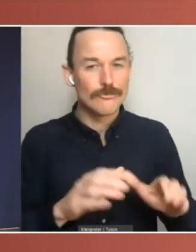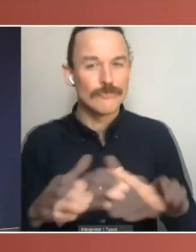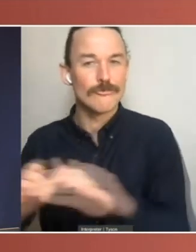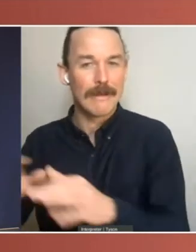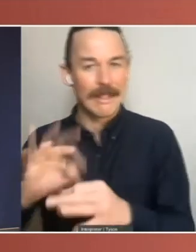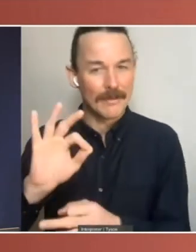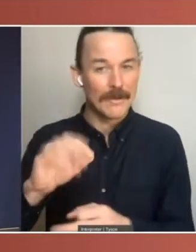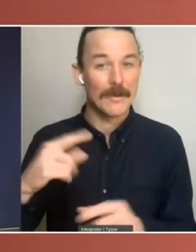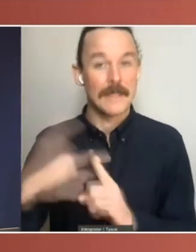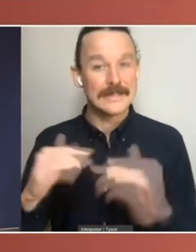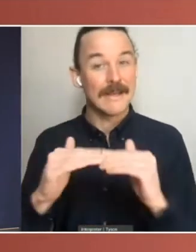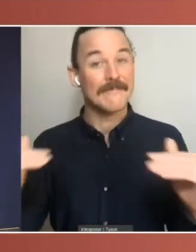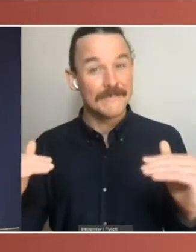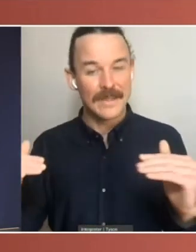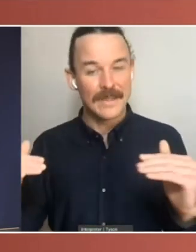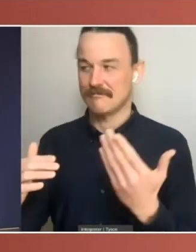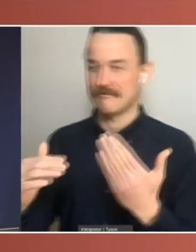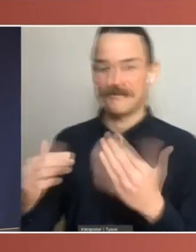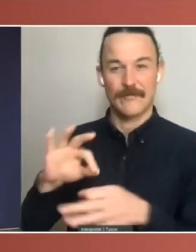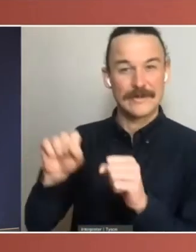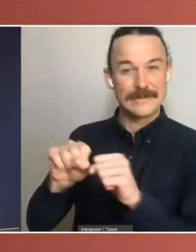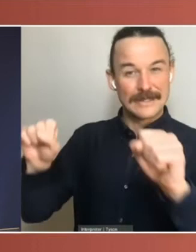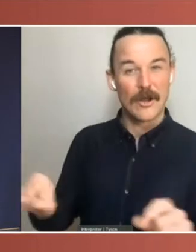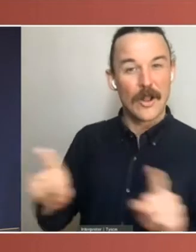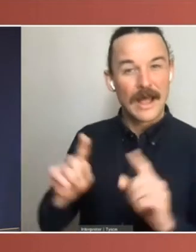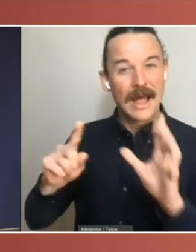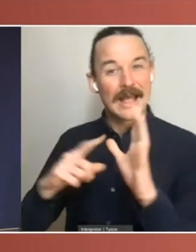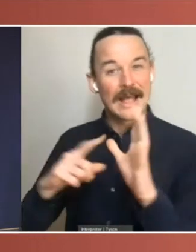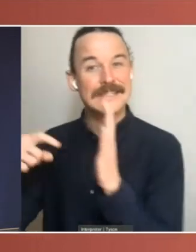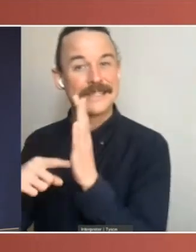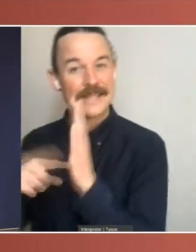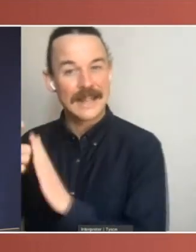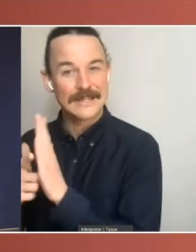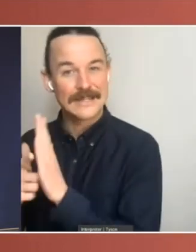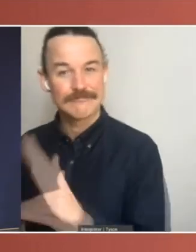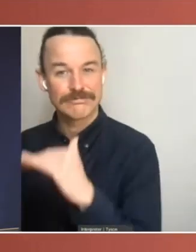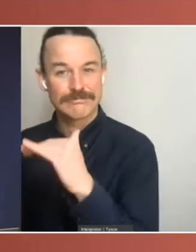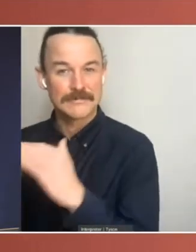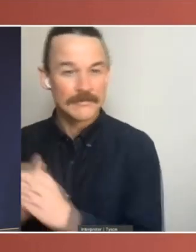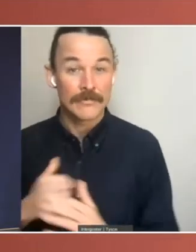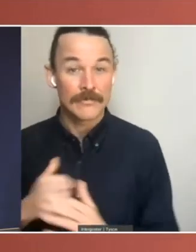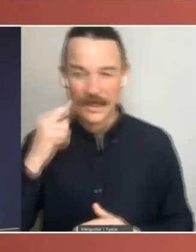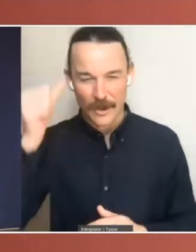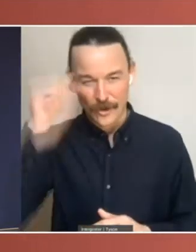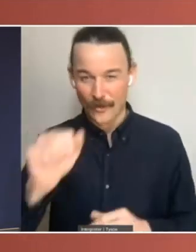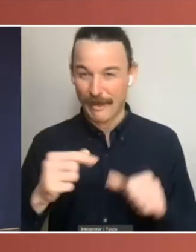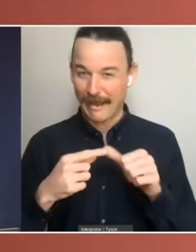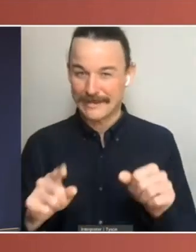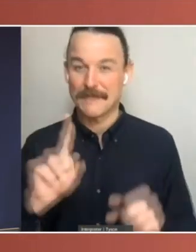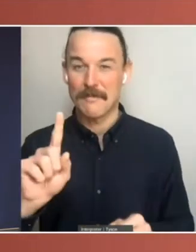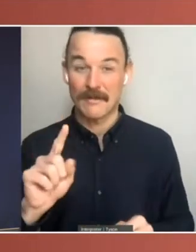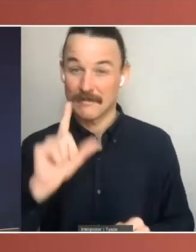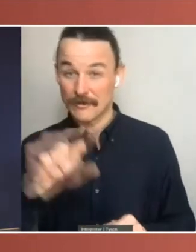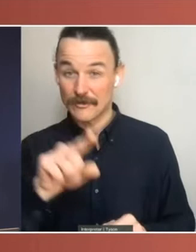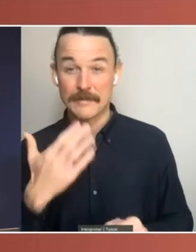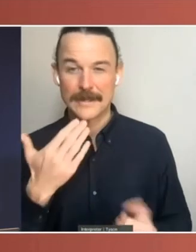ACT Legislative Assembly? I think I could guess what your single-word answer to that question would be, but would you care to answer